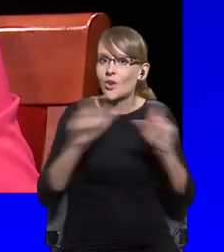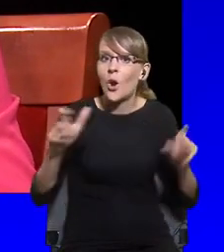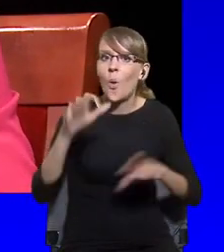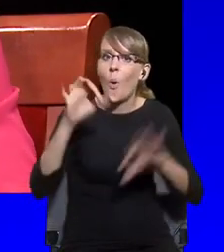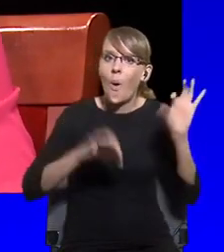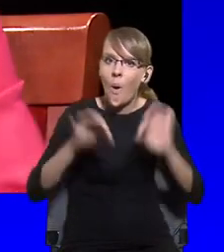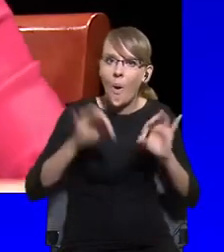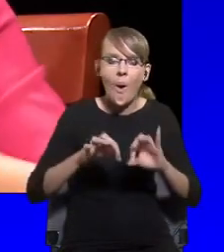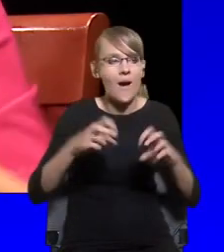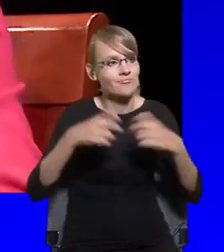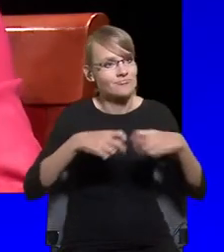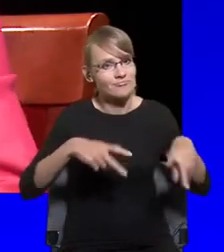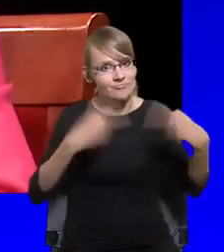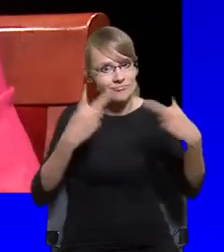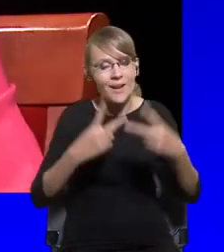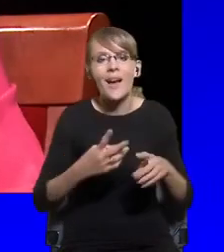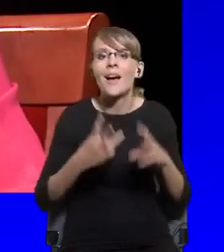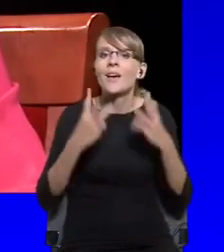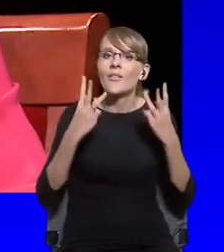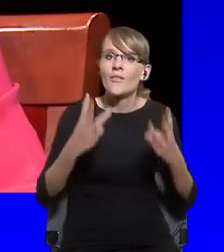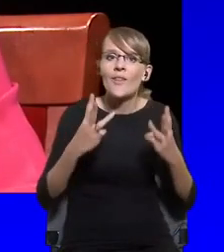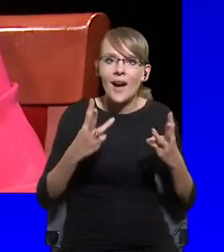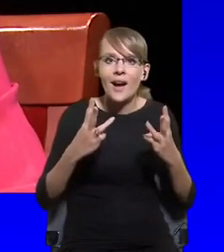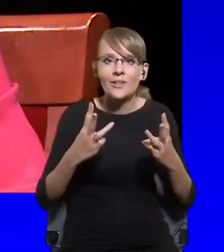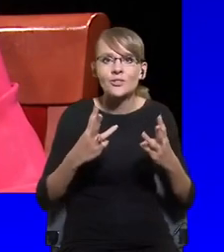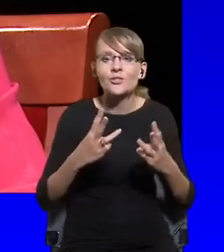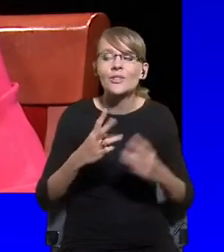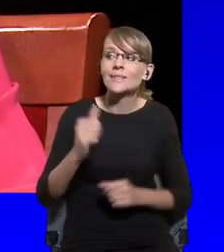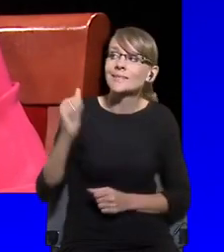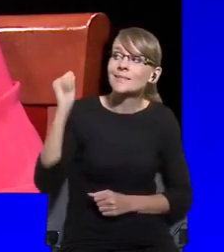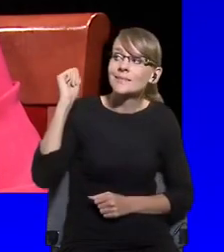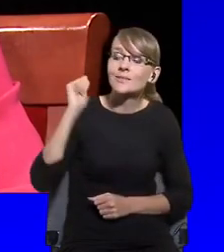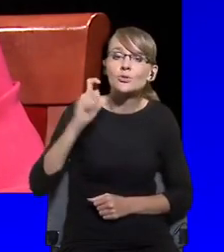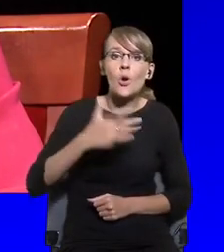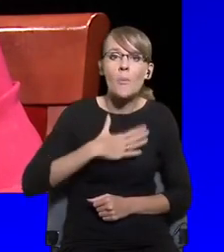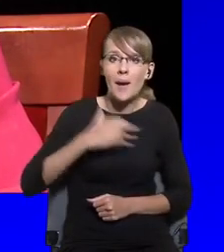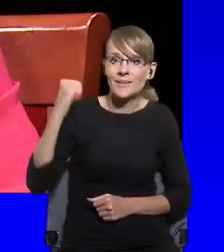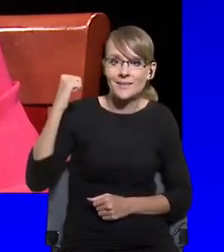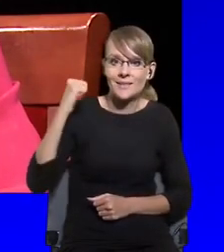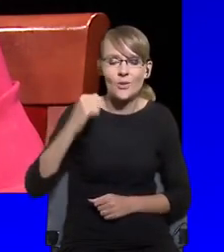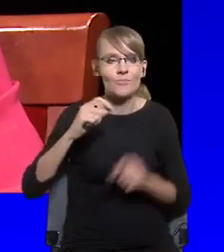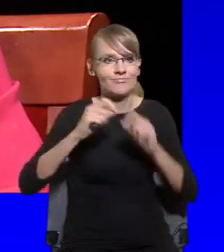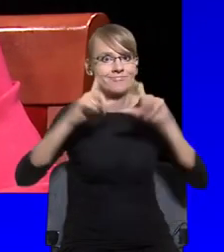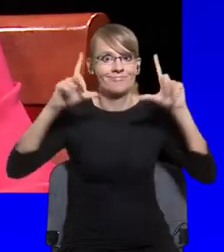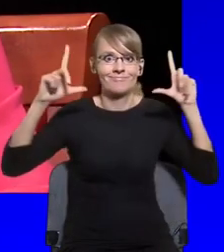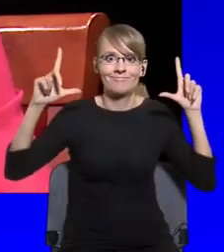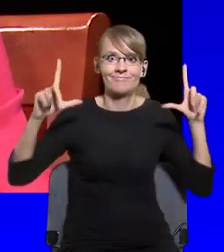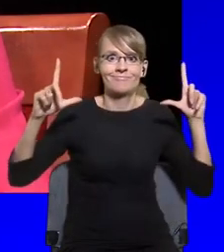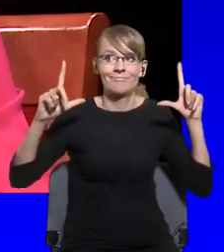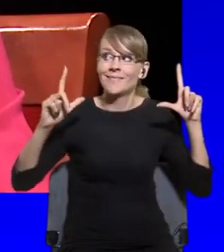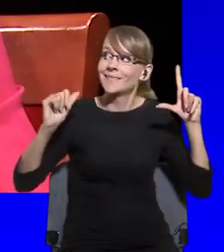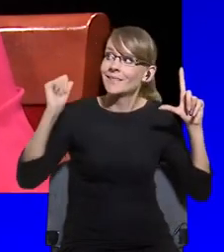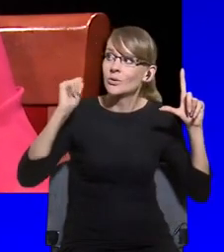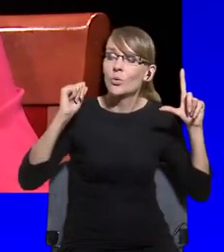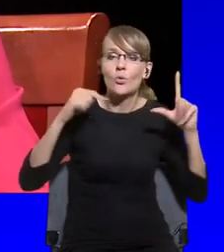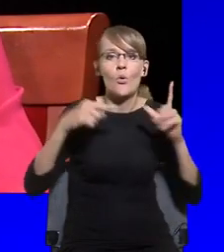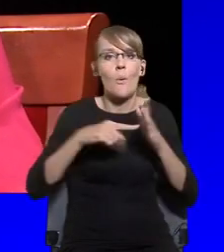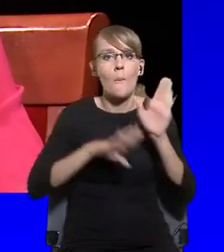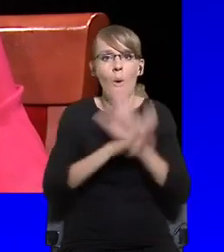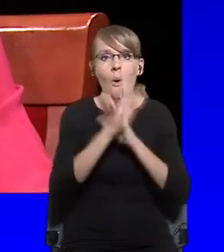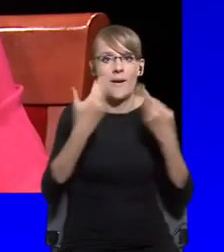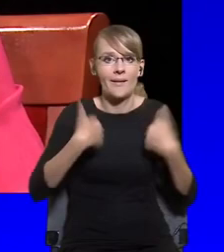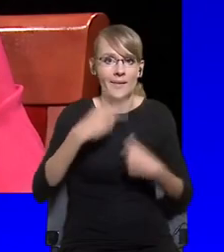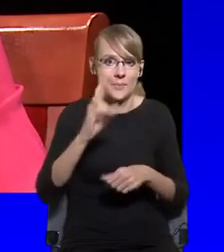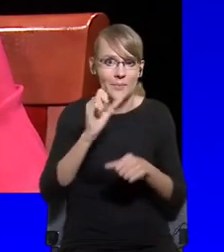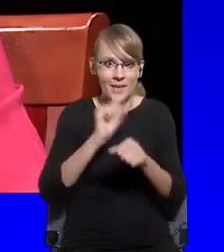statement about our personality or the organization we represent. But there is also something else. I